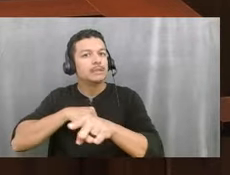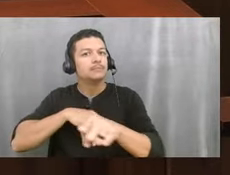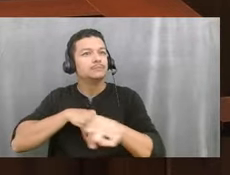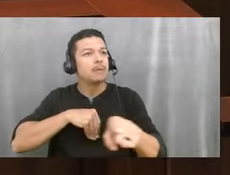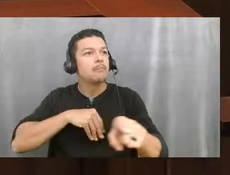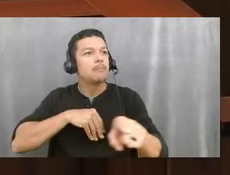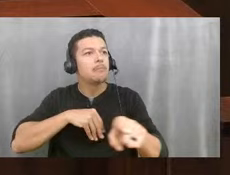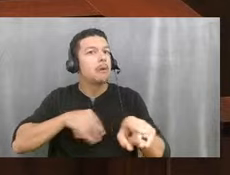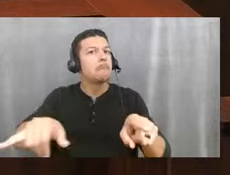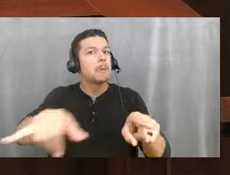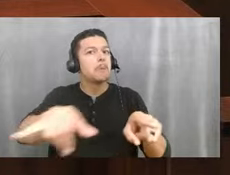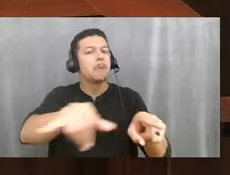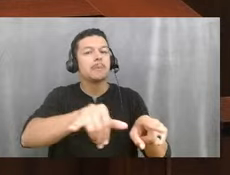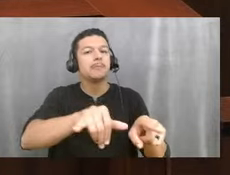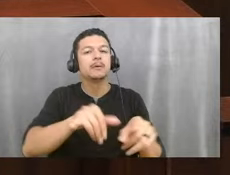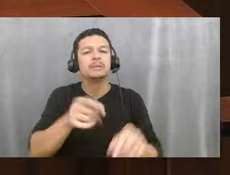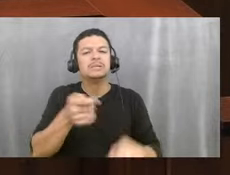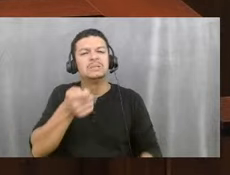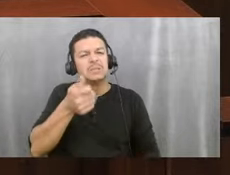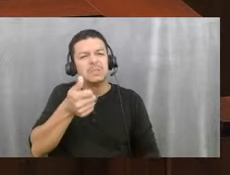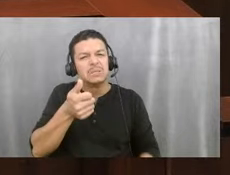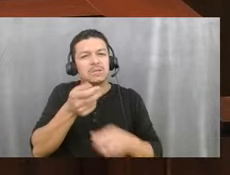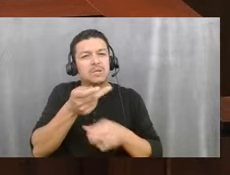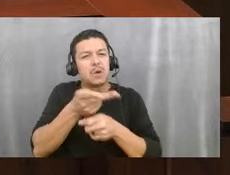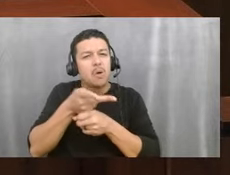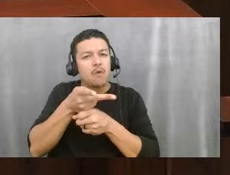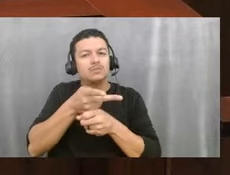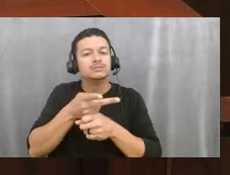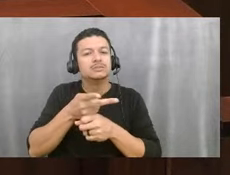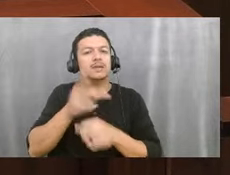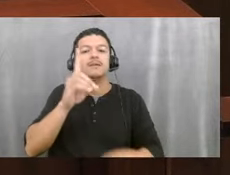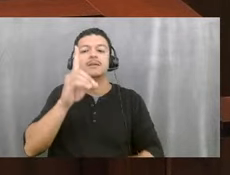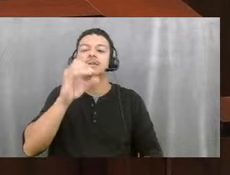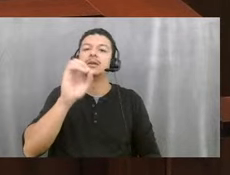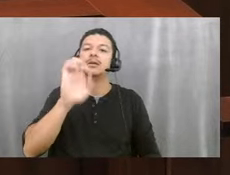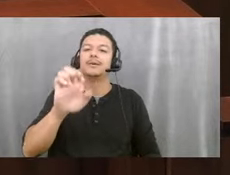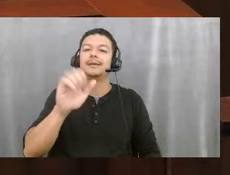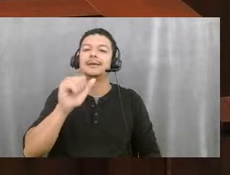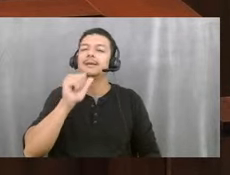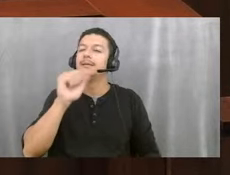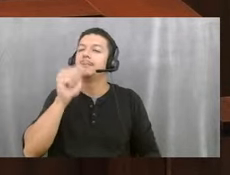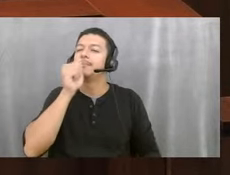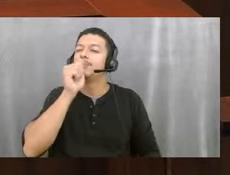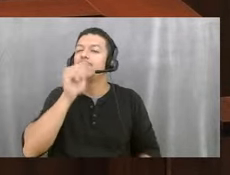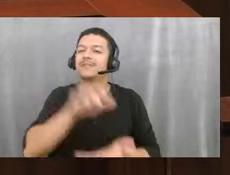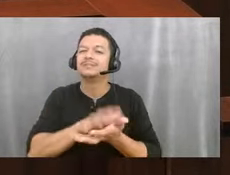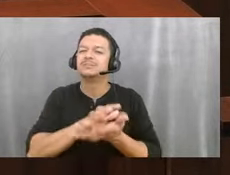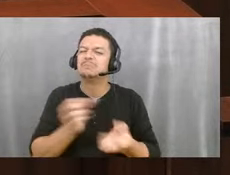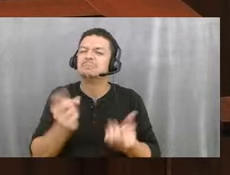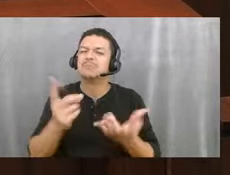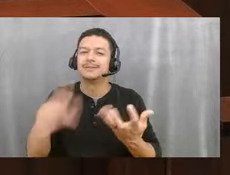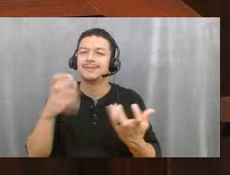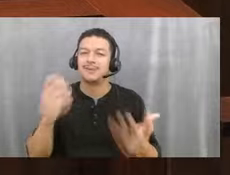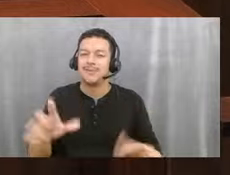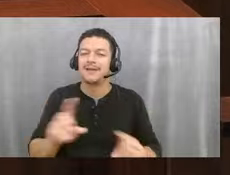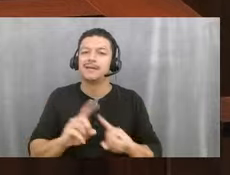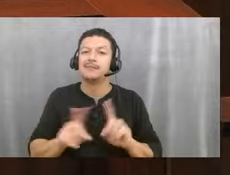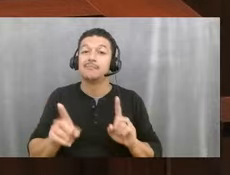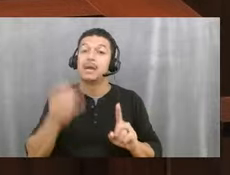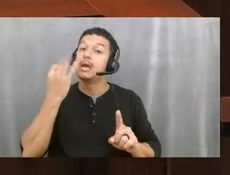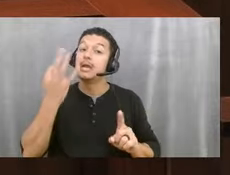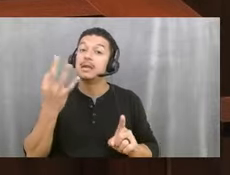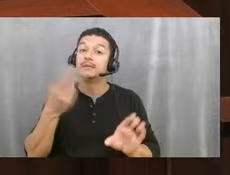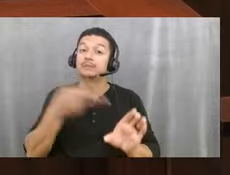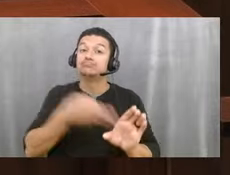There is a teeny bit of oversight from the DOE, and not every private school wants that. But they will, you know, if they participate, then more